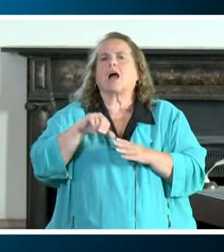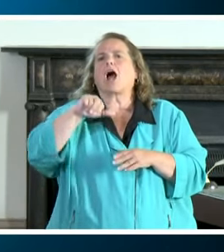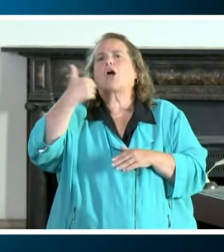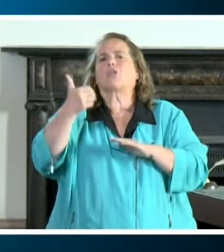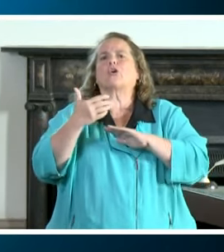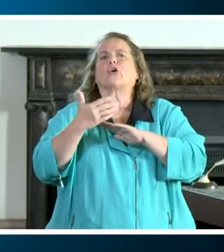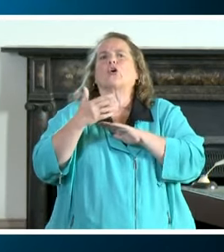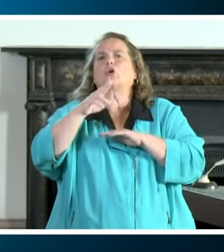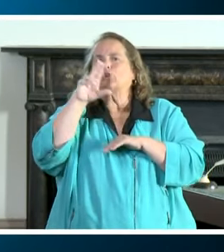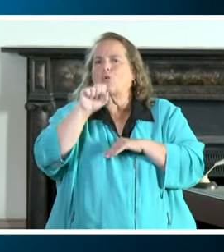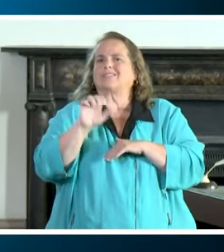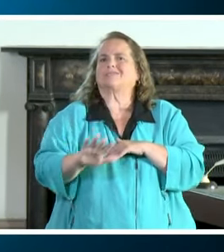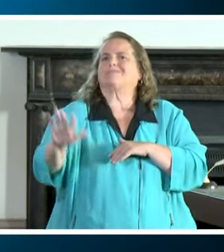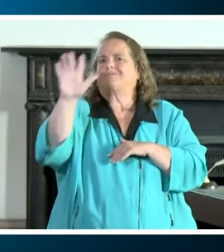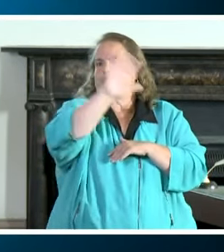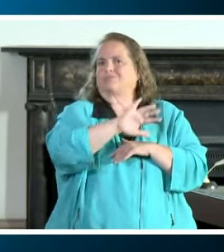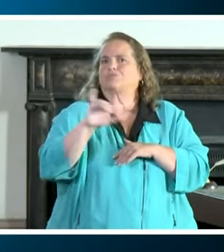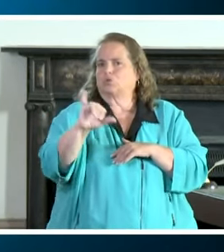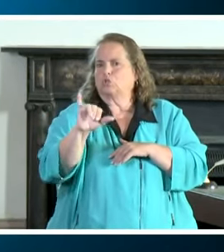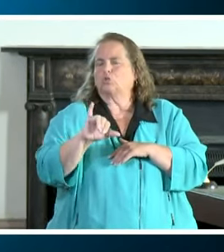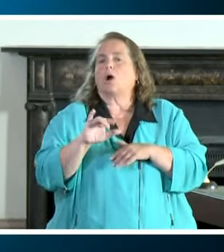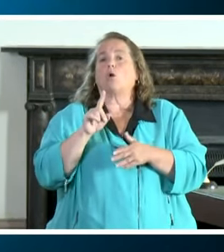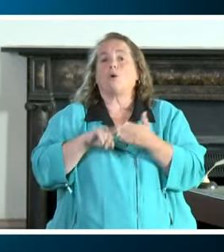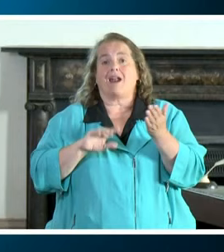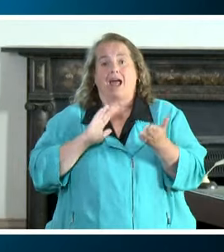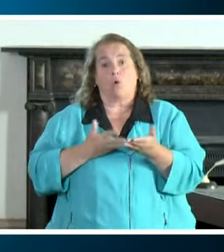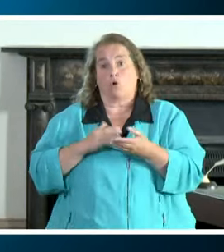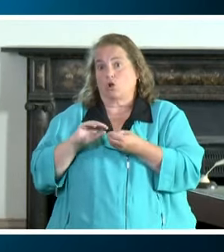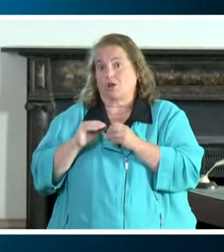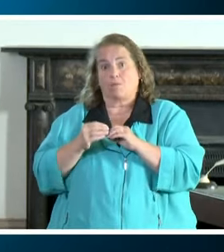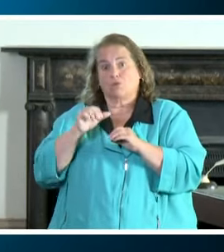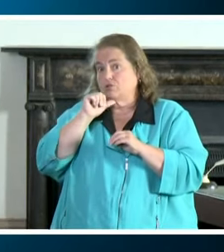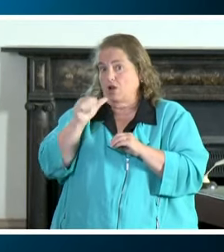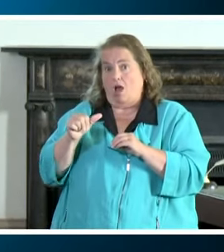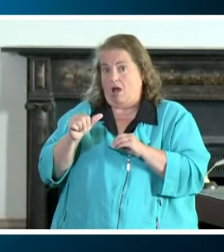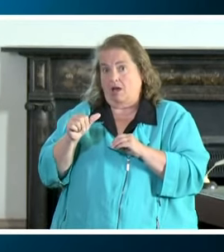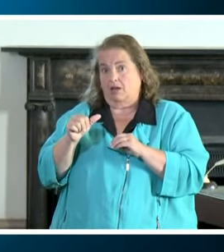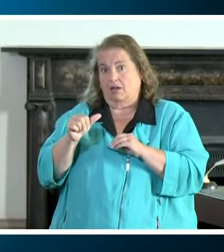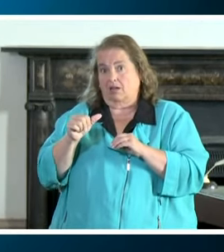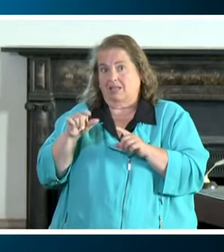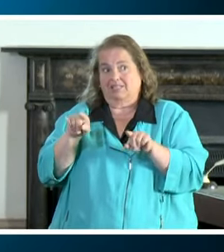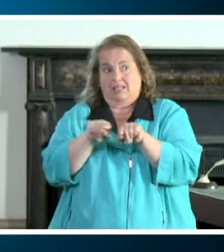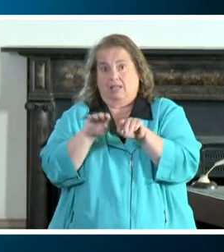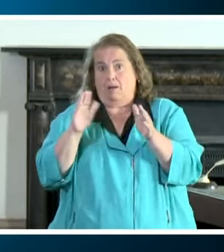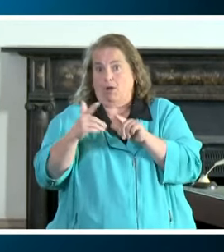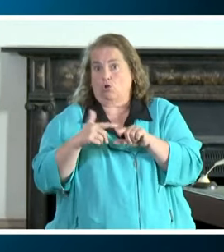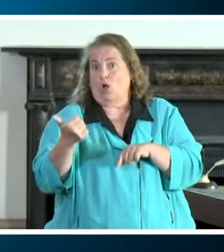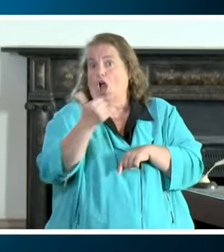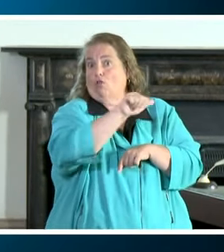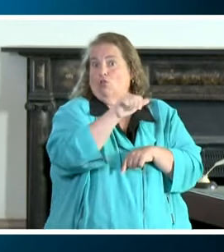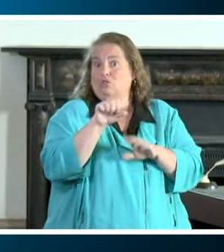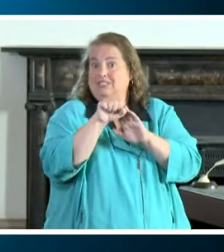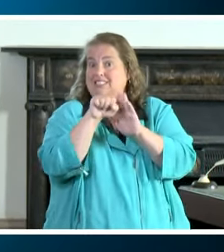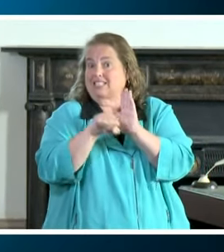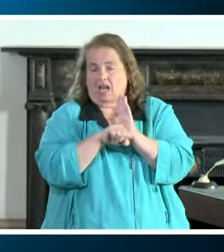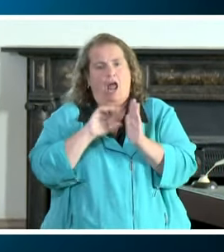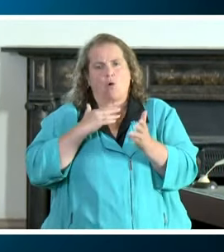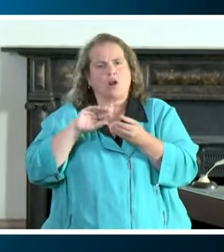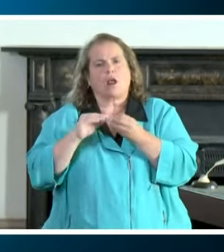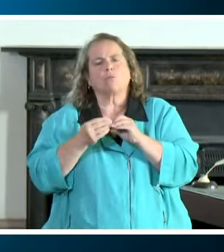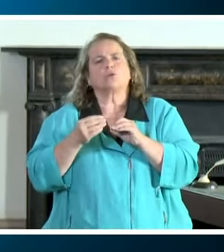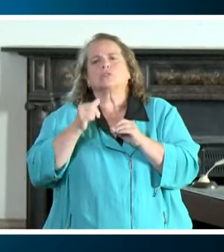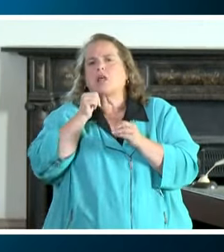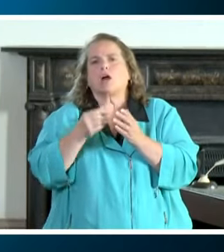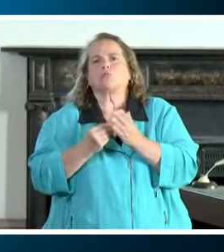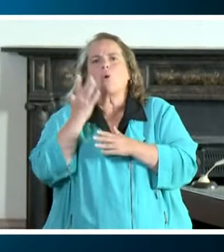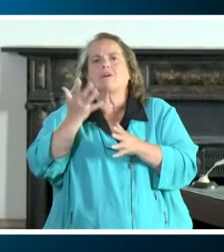too what our numbers are not doing is growing at the rate that i believe that we see in other states